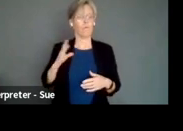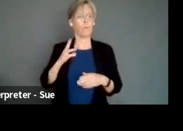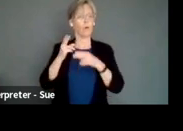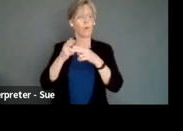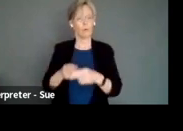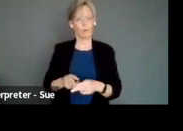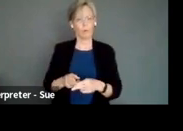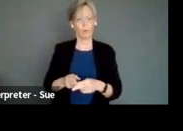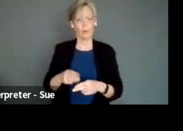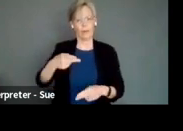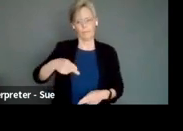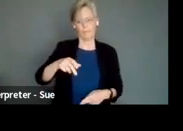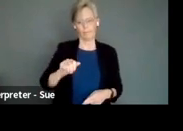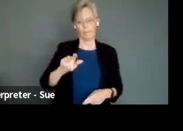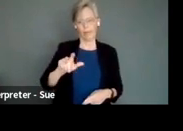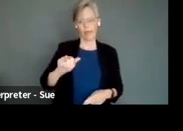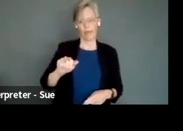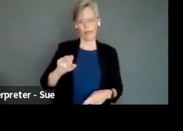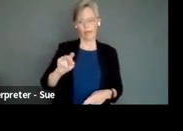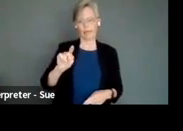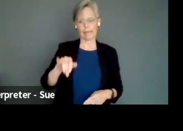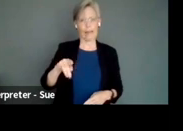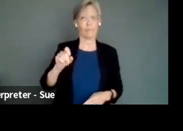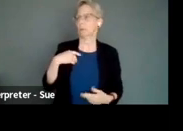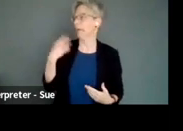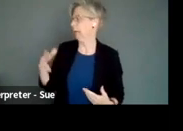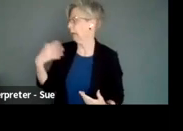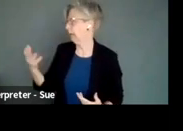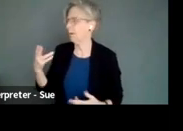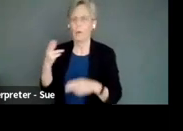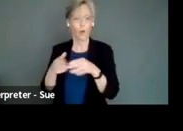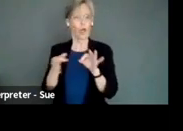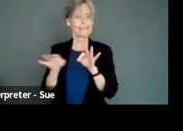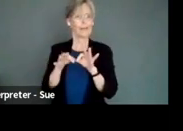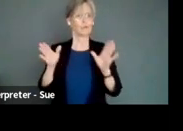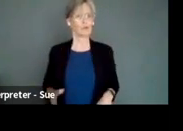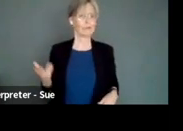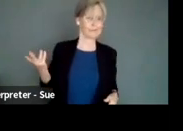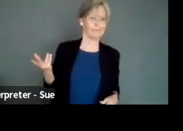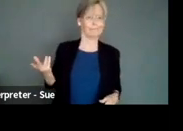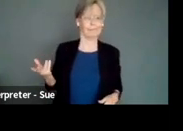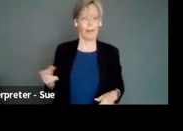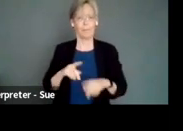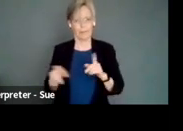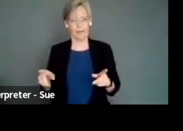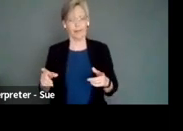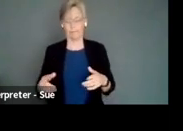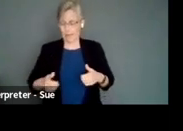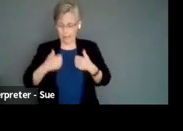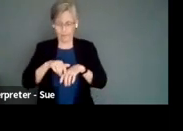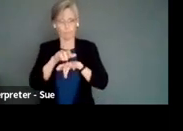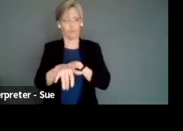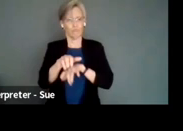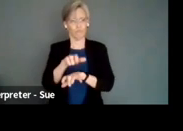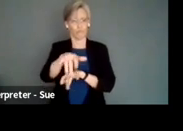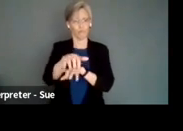pal and typists. But none of us can remember that. So we just call them captioners now. So you're literally in live time because you